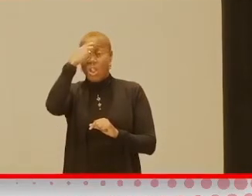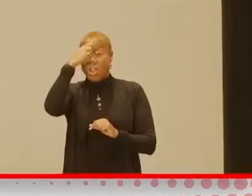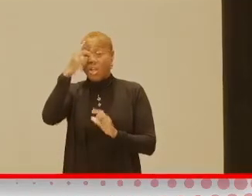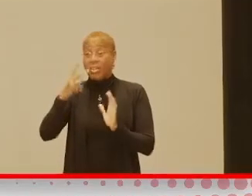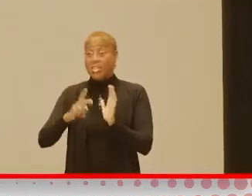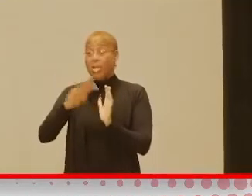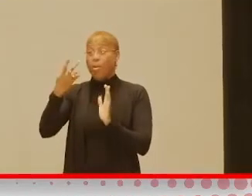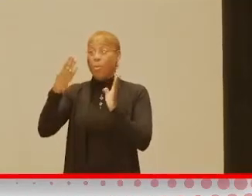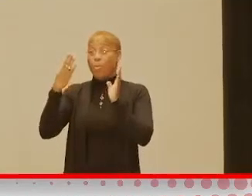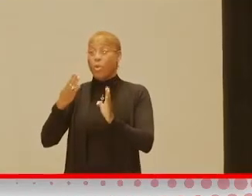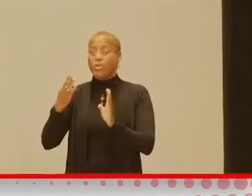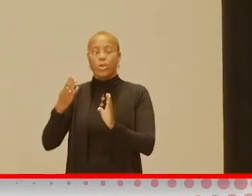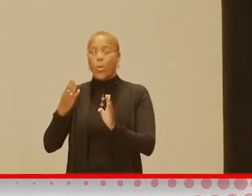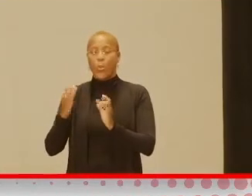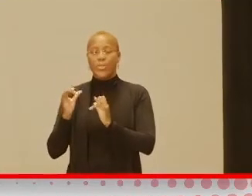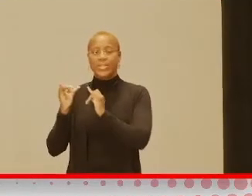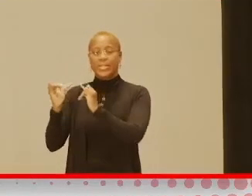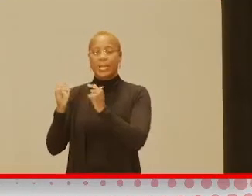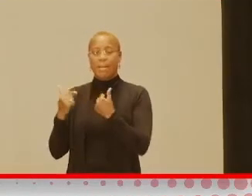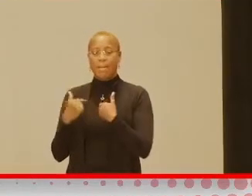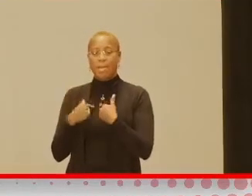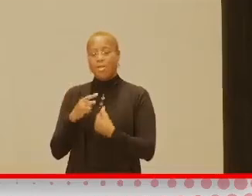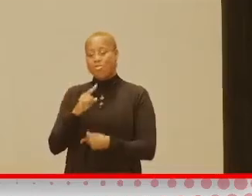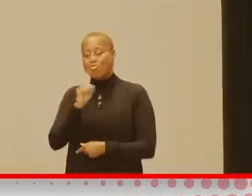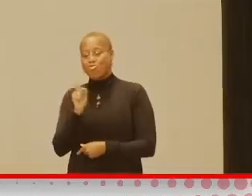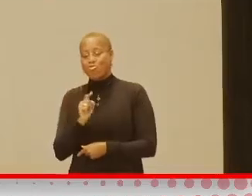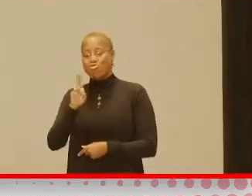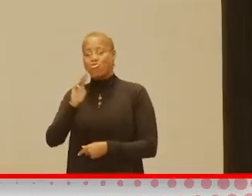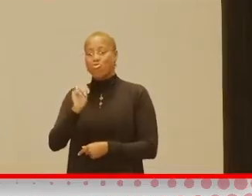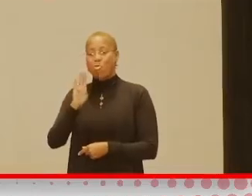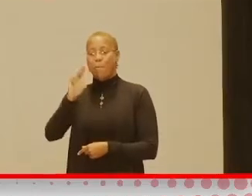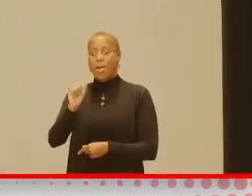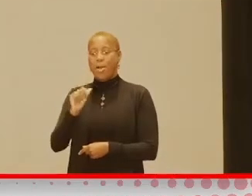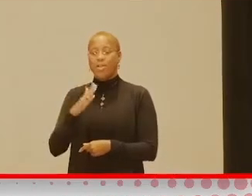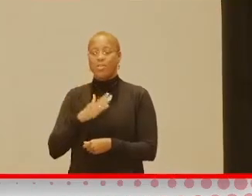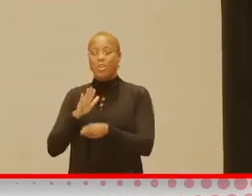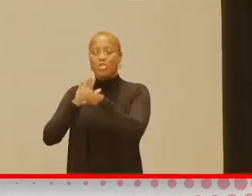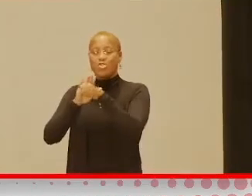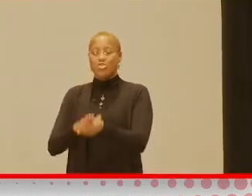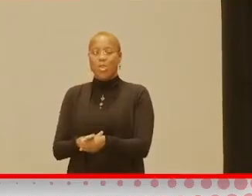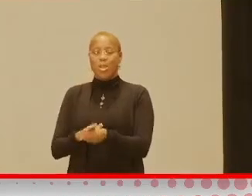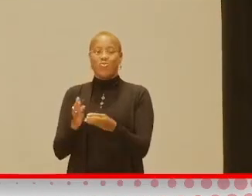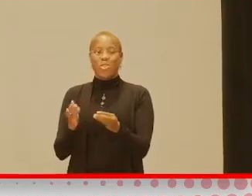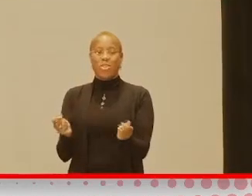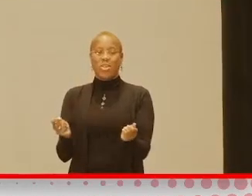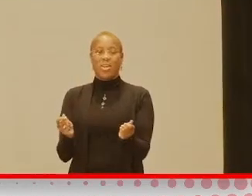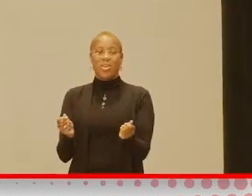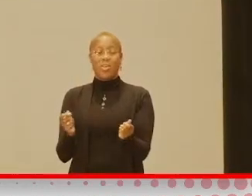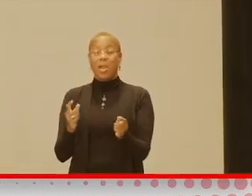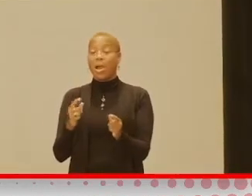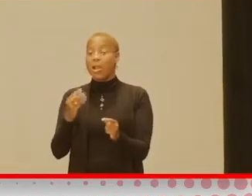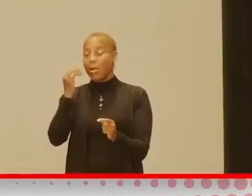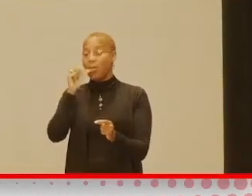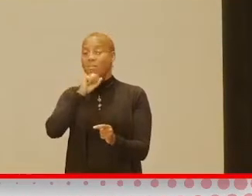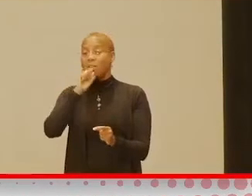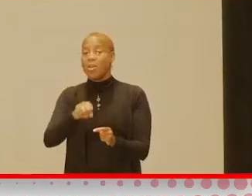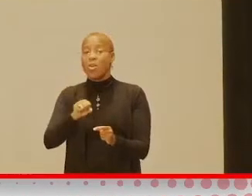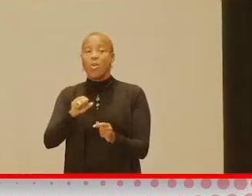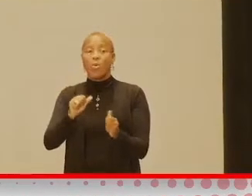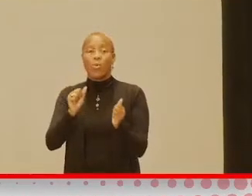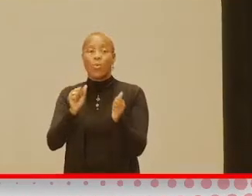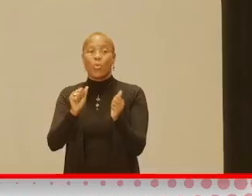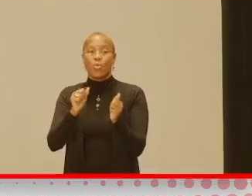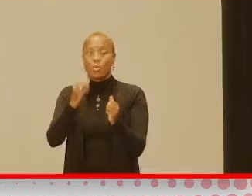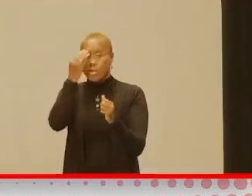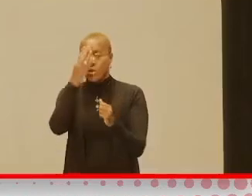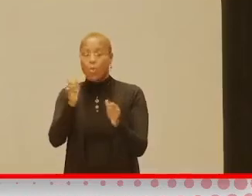around here, I'm the same person. Zumba is my stress relief. So, and I like to say when it comes to disabilities and,